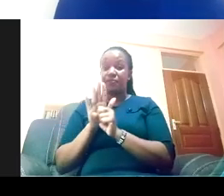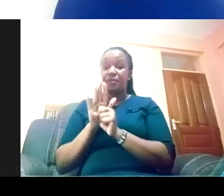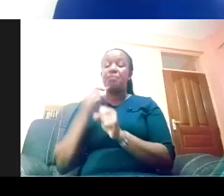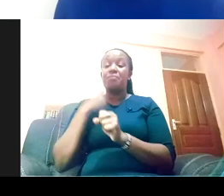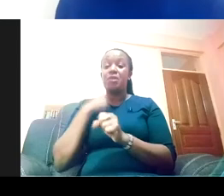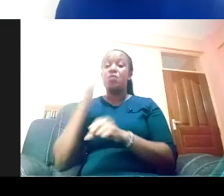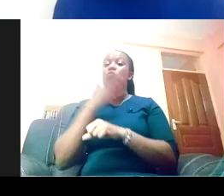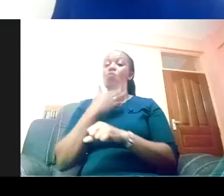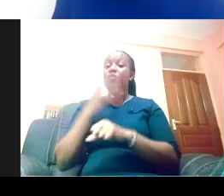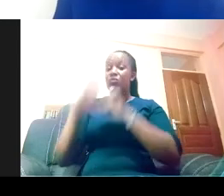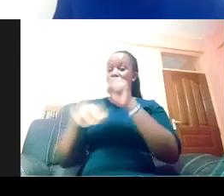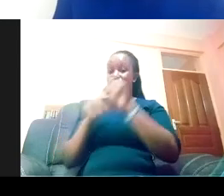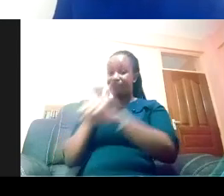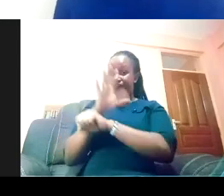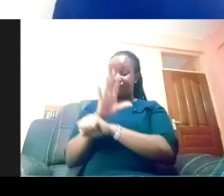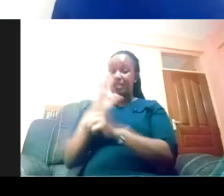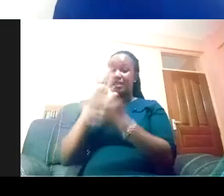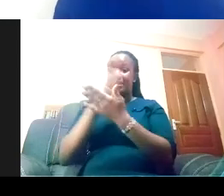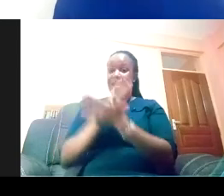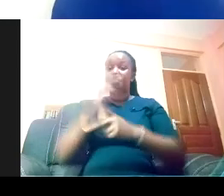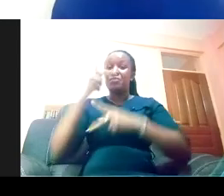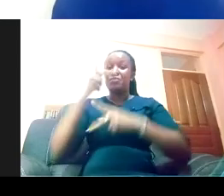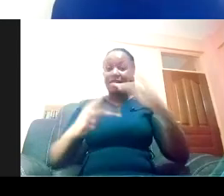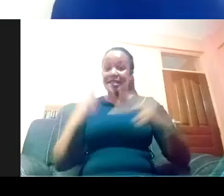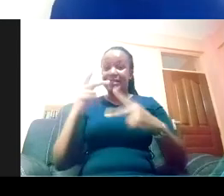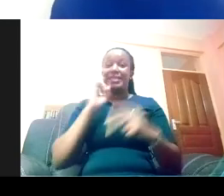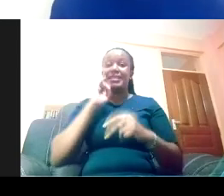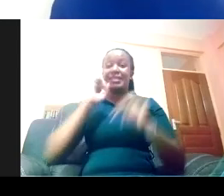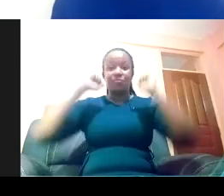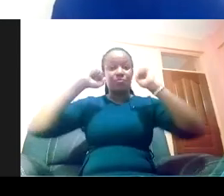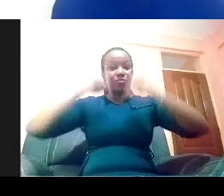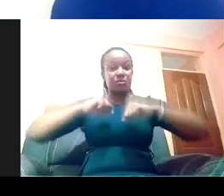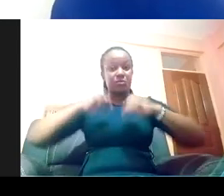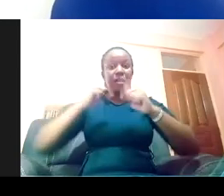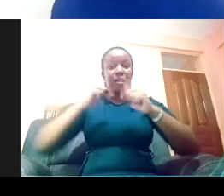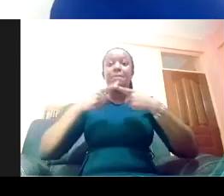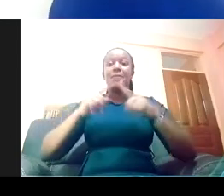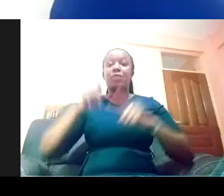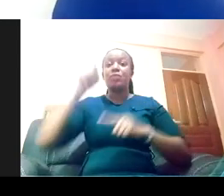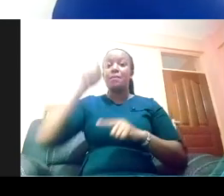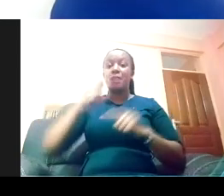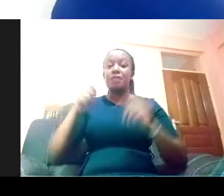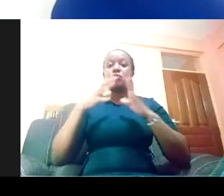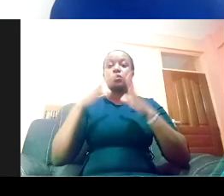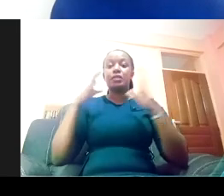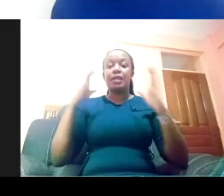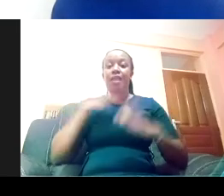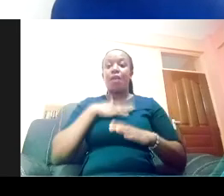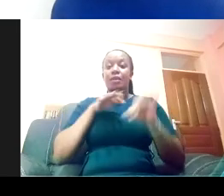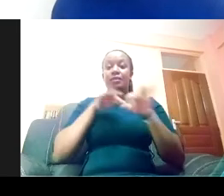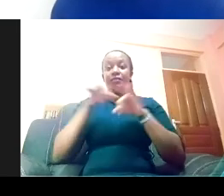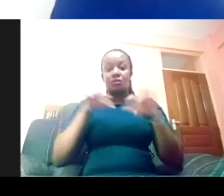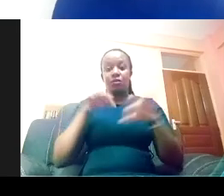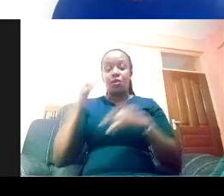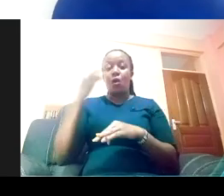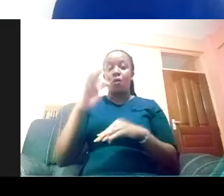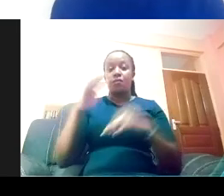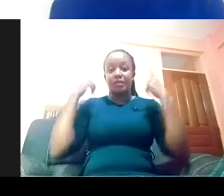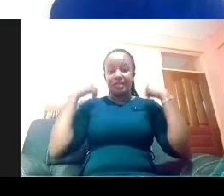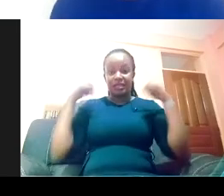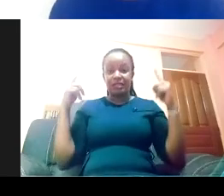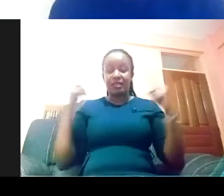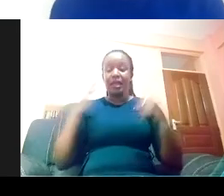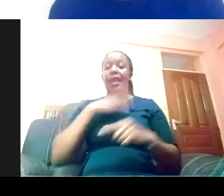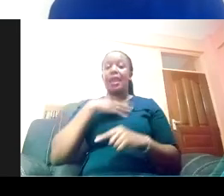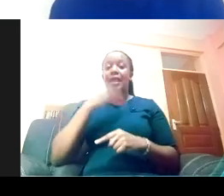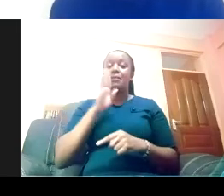progress is possible, but we must broaden our definition of success and be diligent